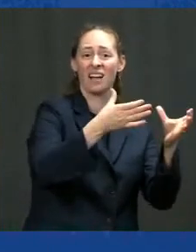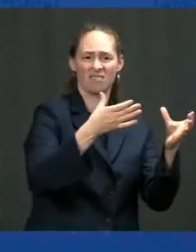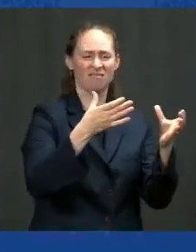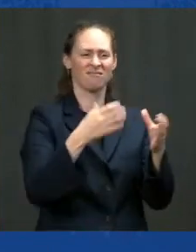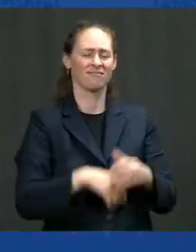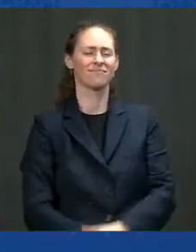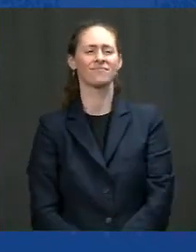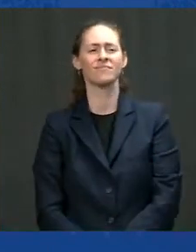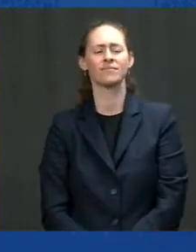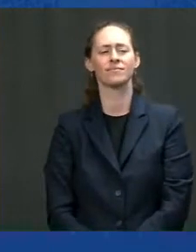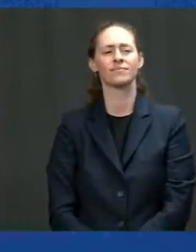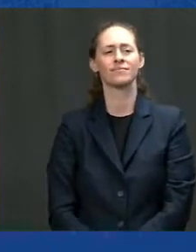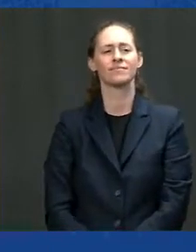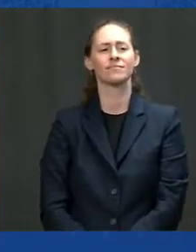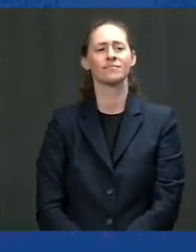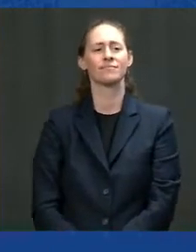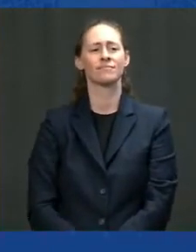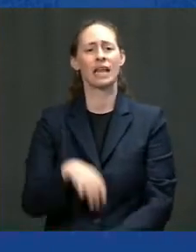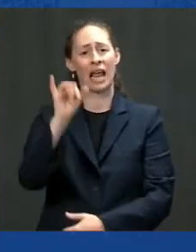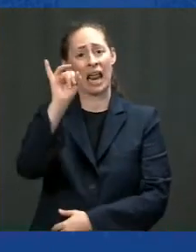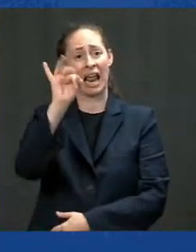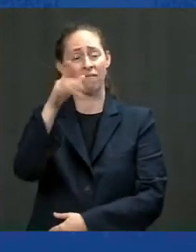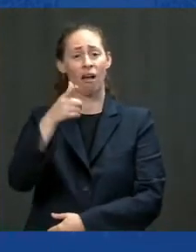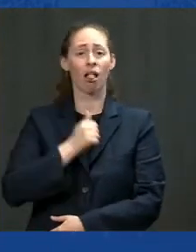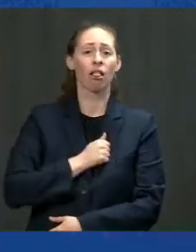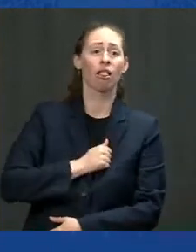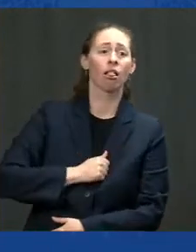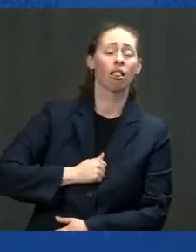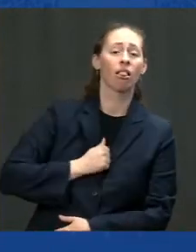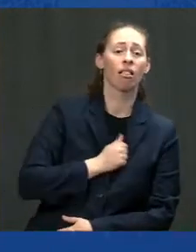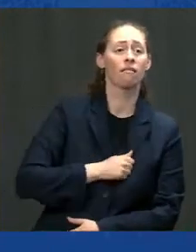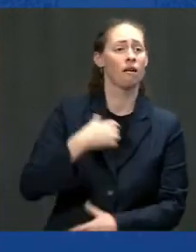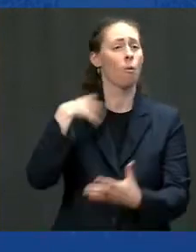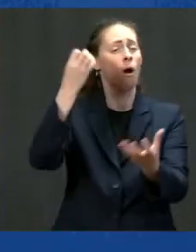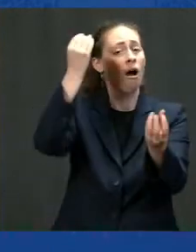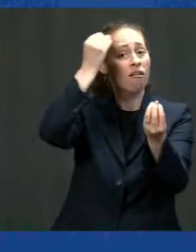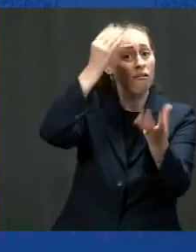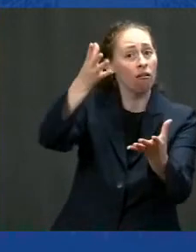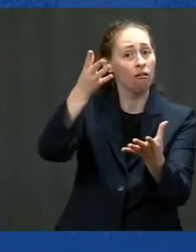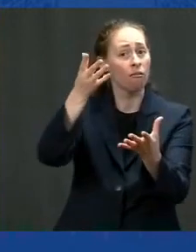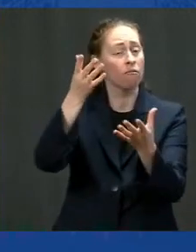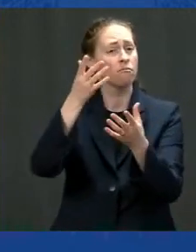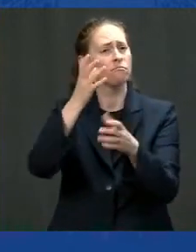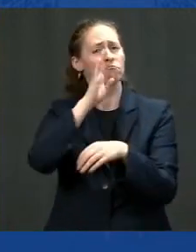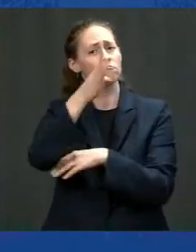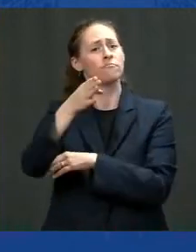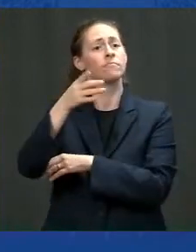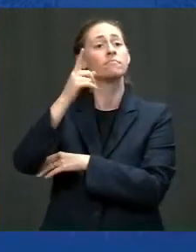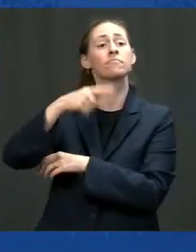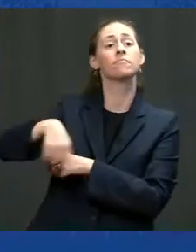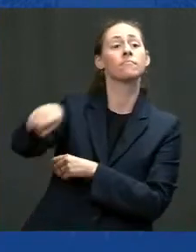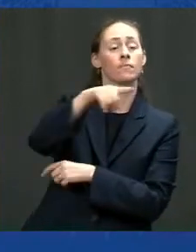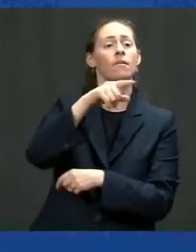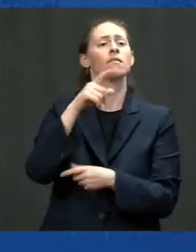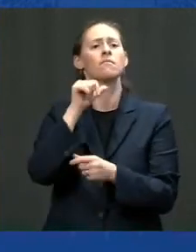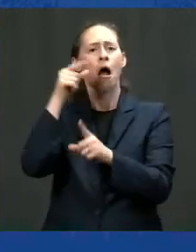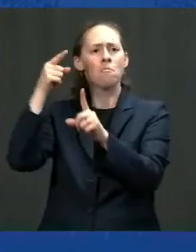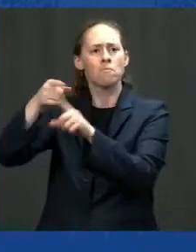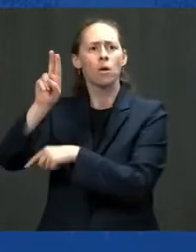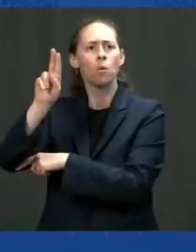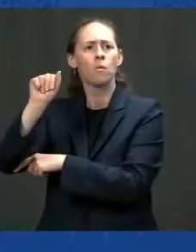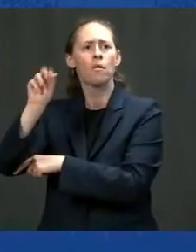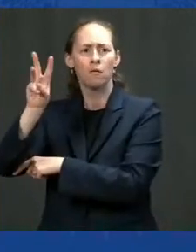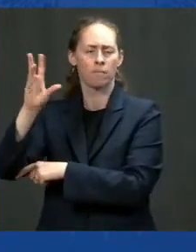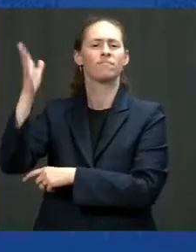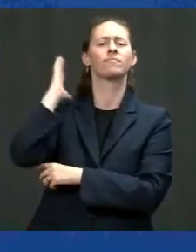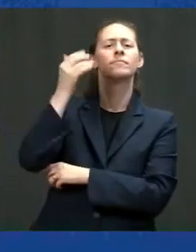you regret anything i just want you guys and women in the union know that it weren't for the uaw in 1972 i never would have won